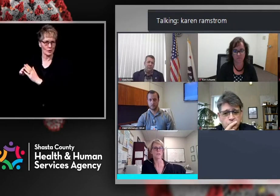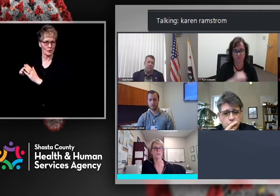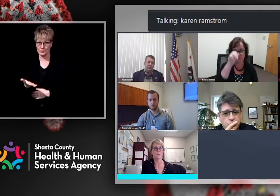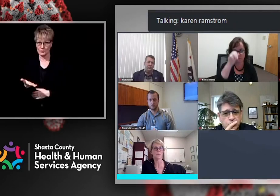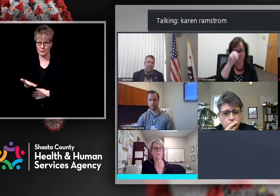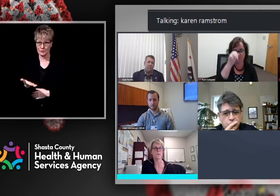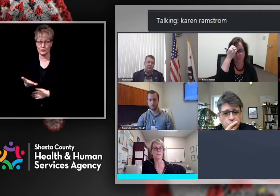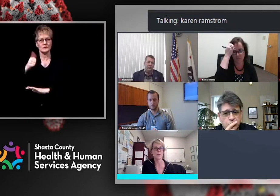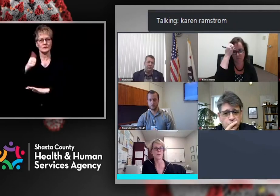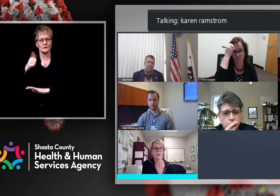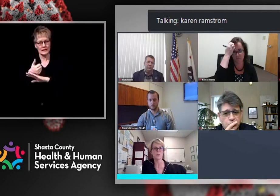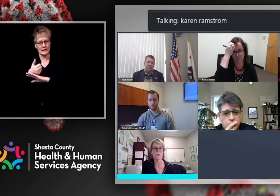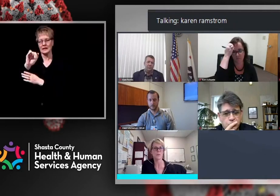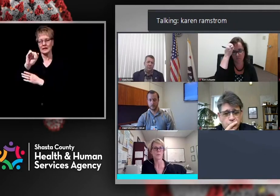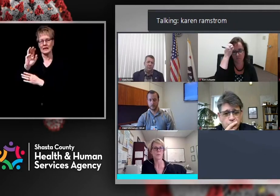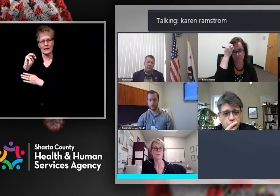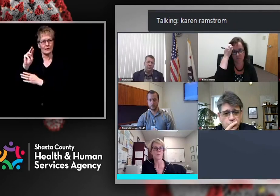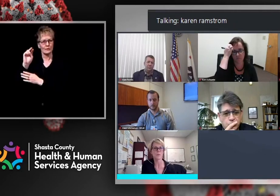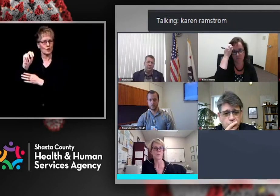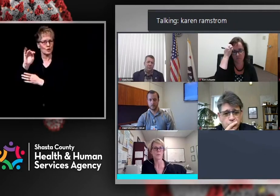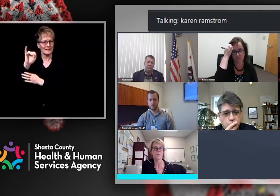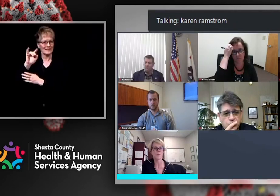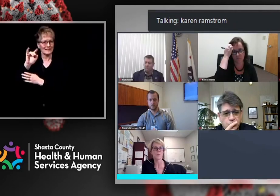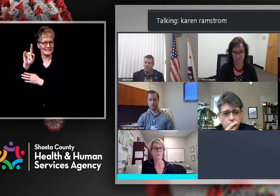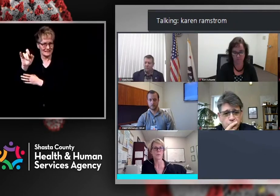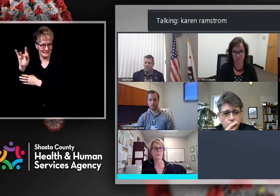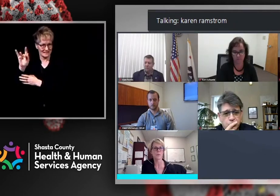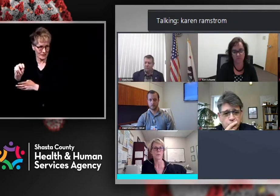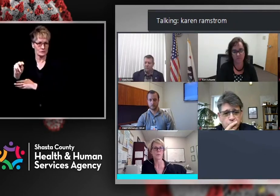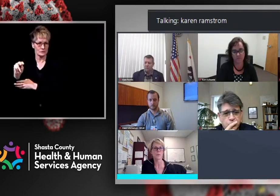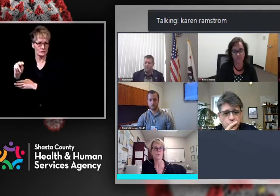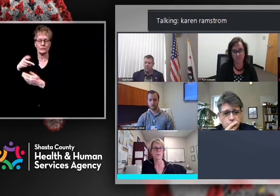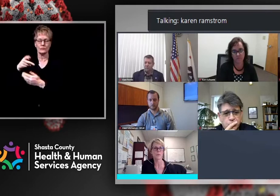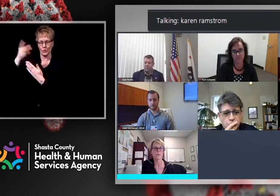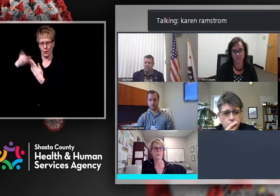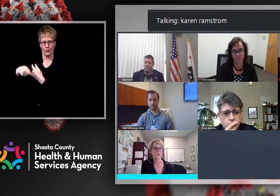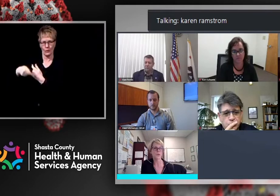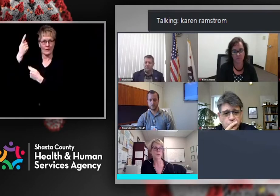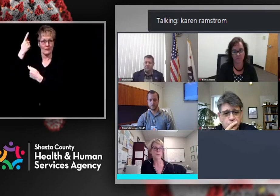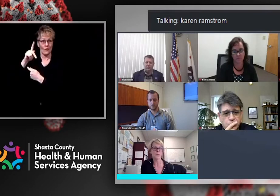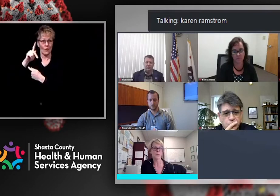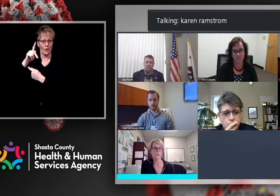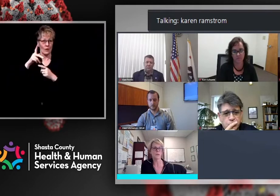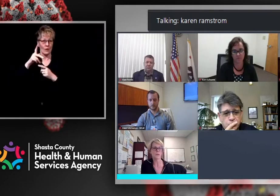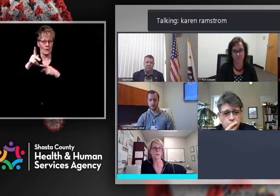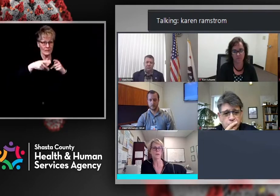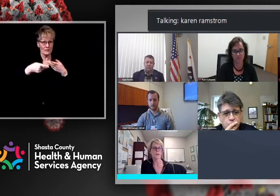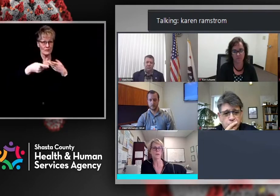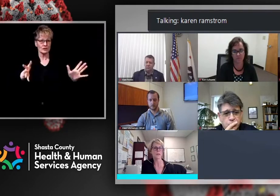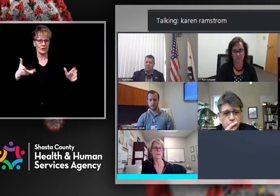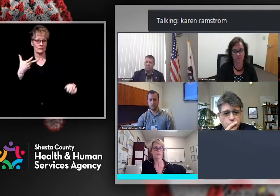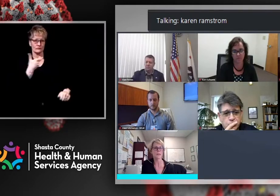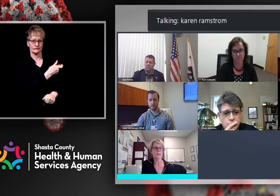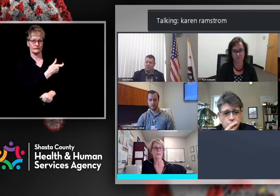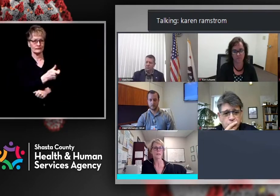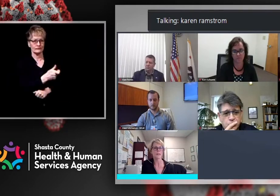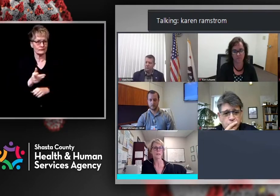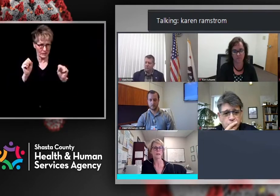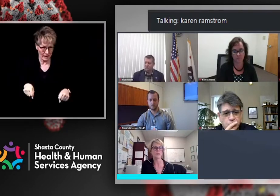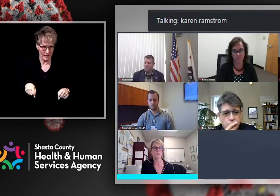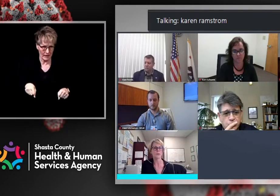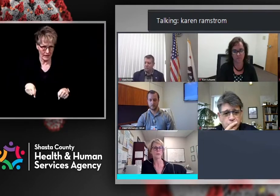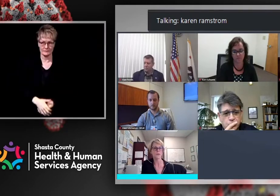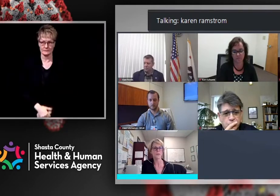into the arms of people in our community and our priority list. Phase 1a just to remind people as healthcare personnel and residents